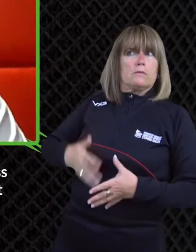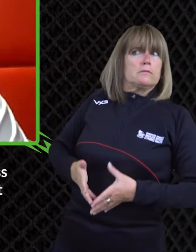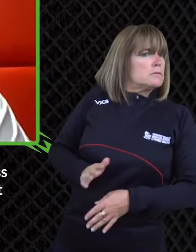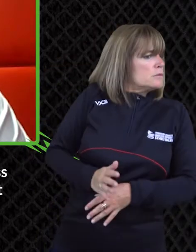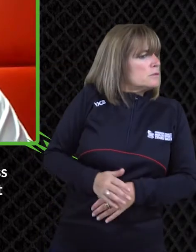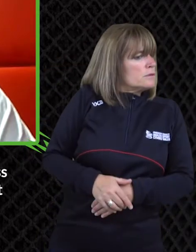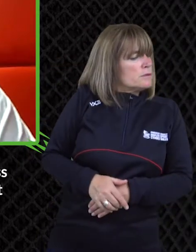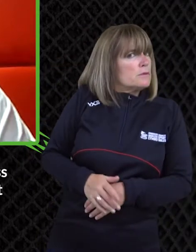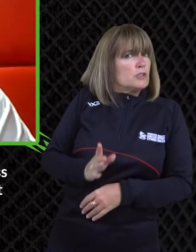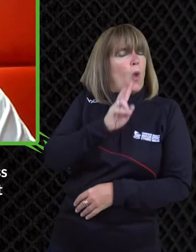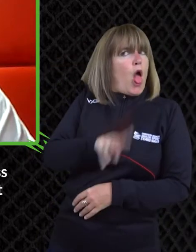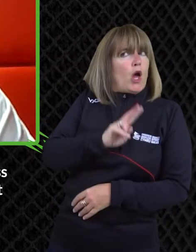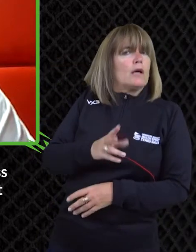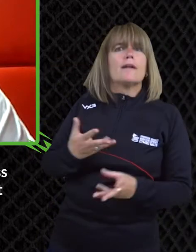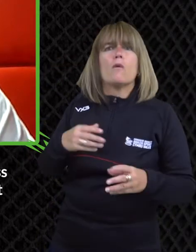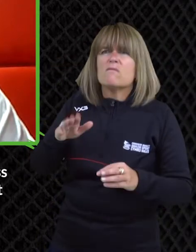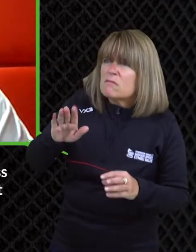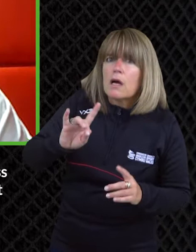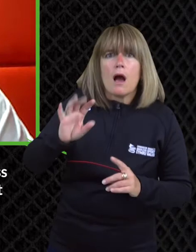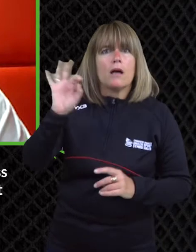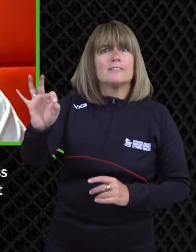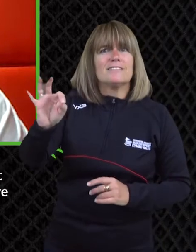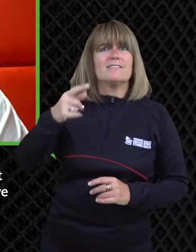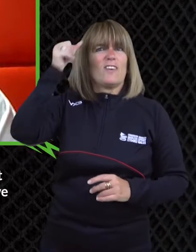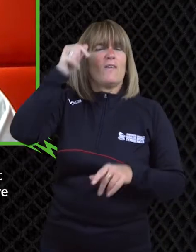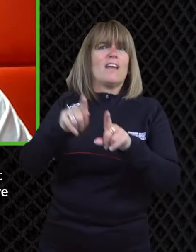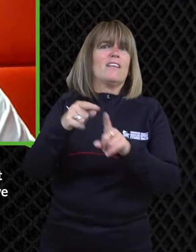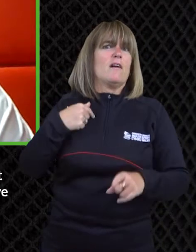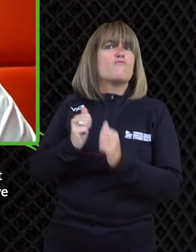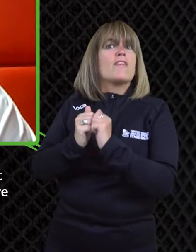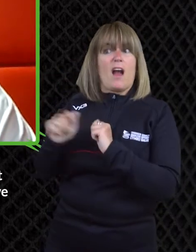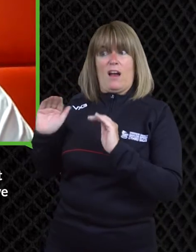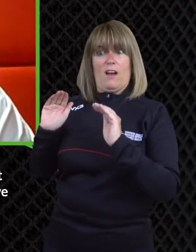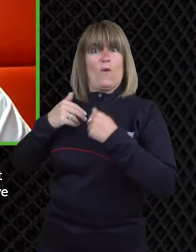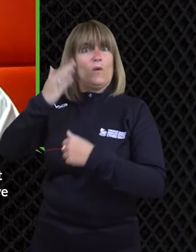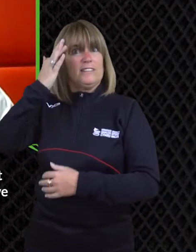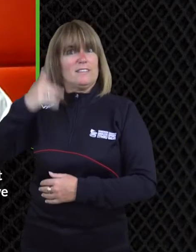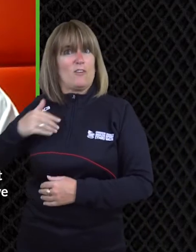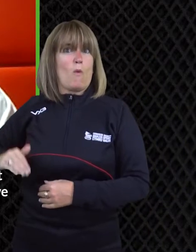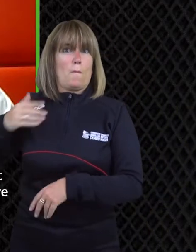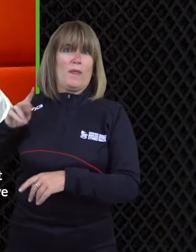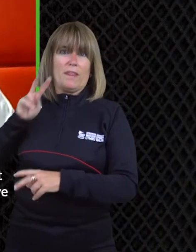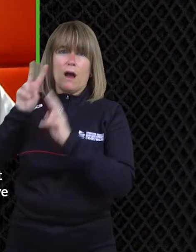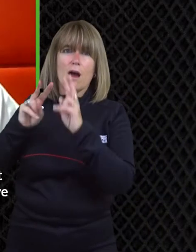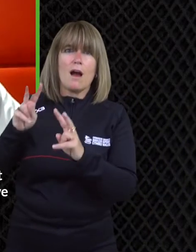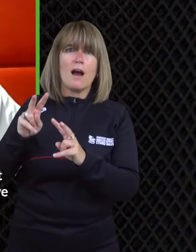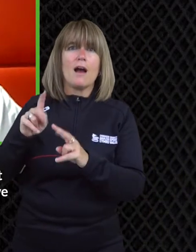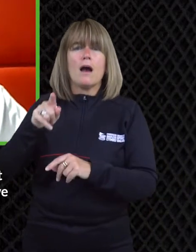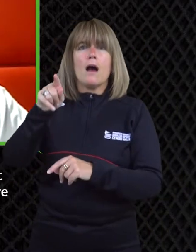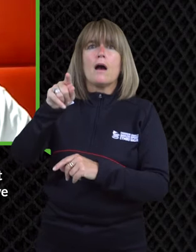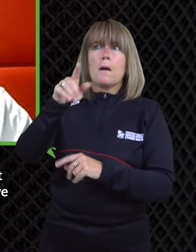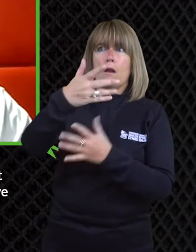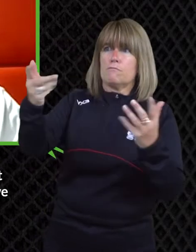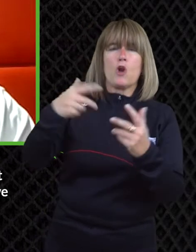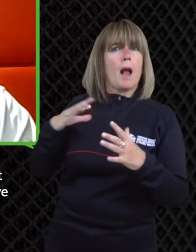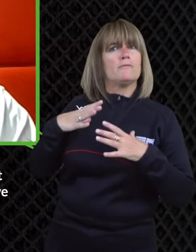that society is a bit more comfortable than than what it was i know you know for example when i have my when i was growing up my autistic